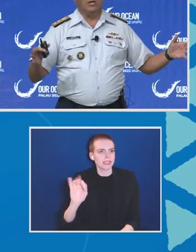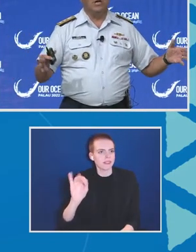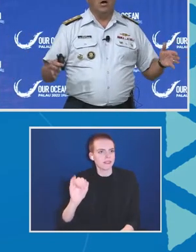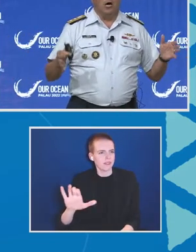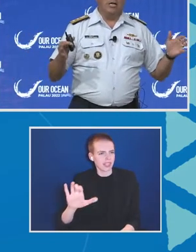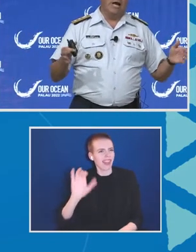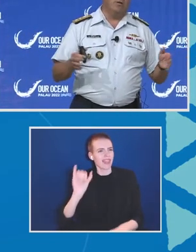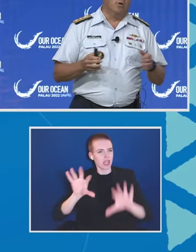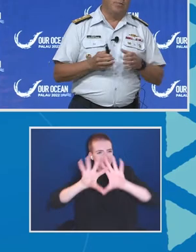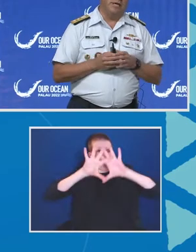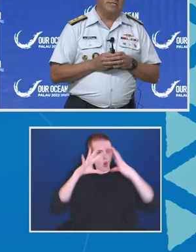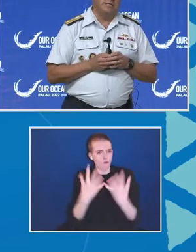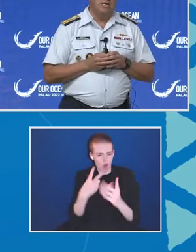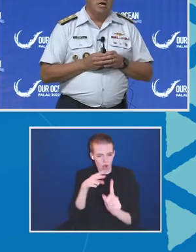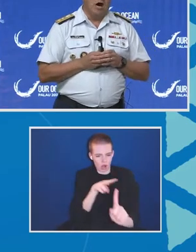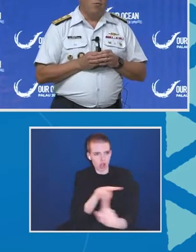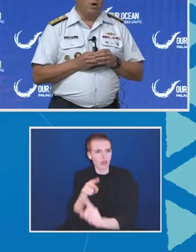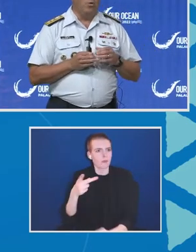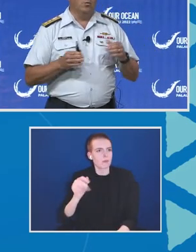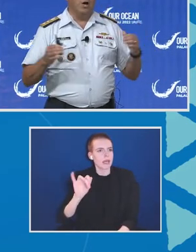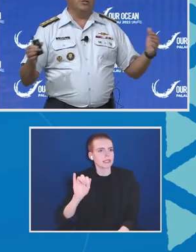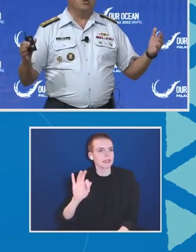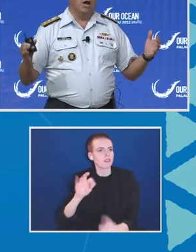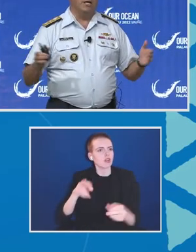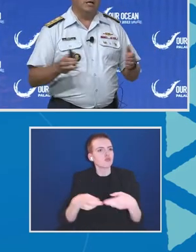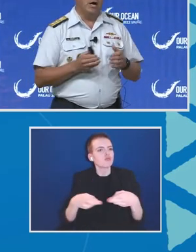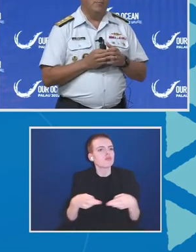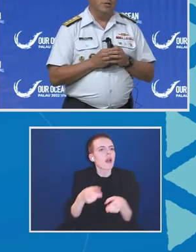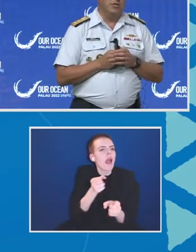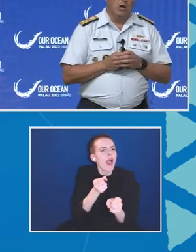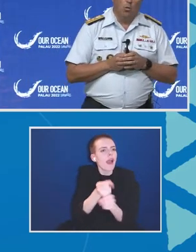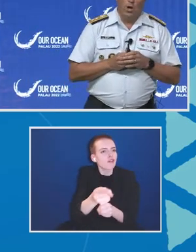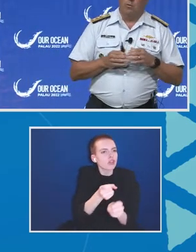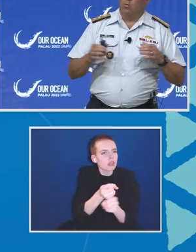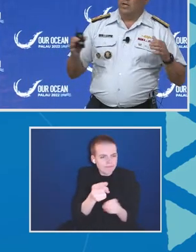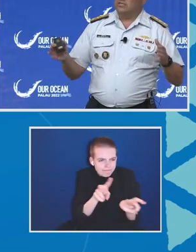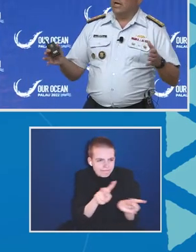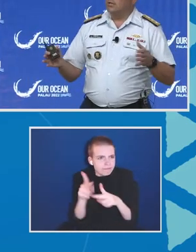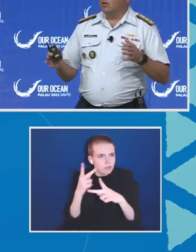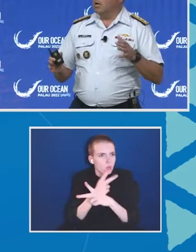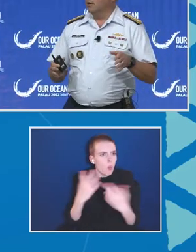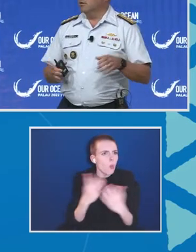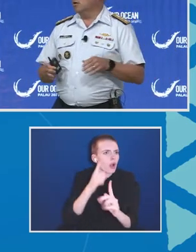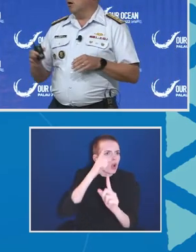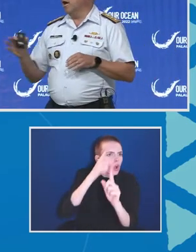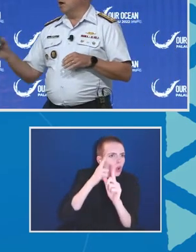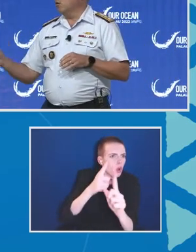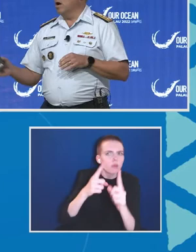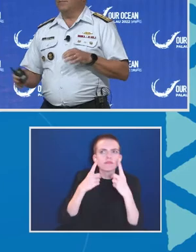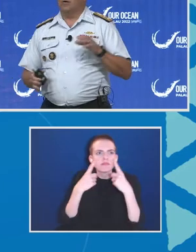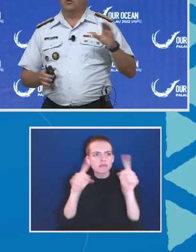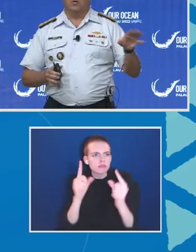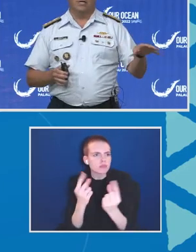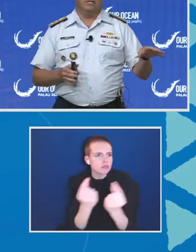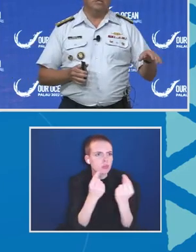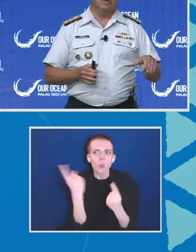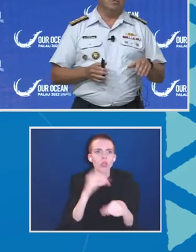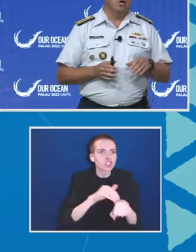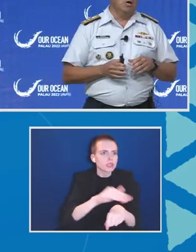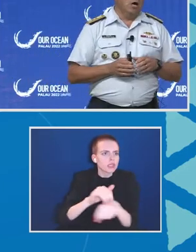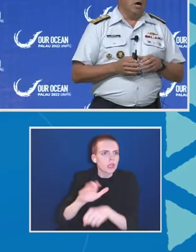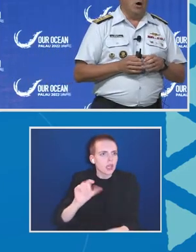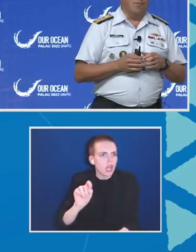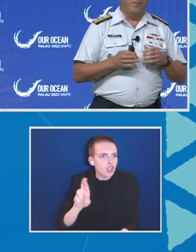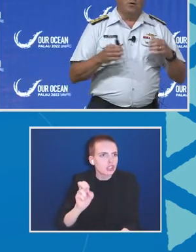this region on an annual basis of what we want to try and accomplish, where we want to send our cutters, our aircraft, our training